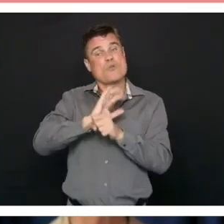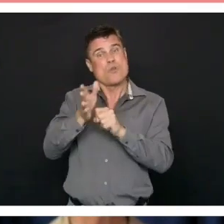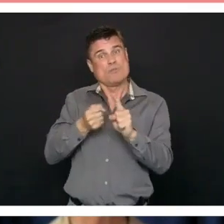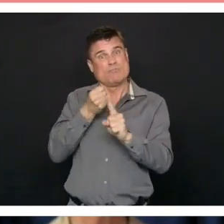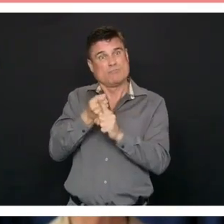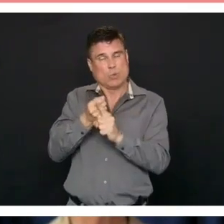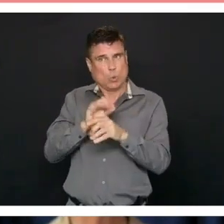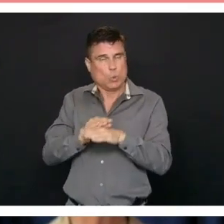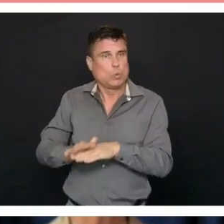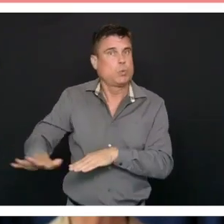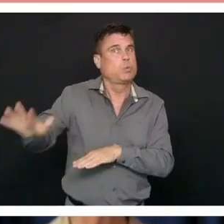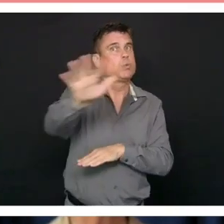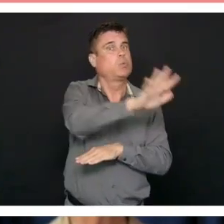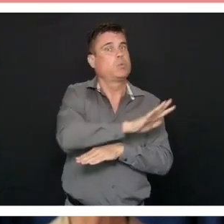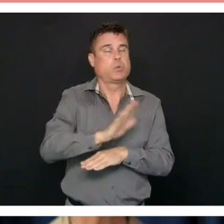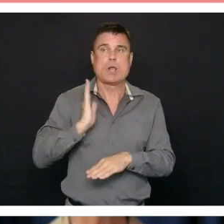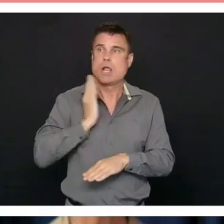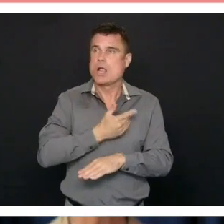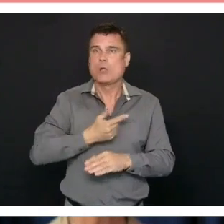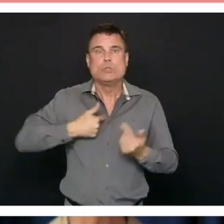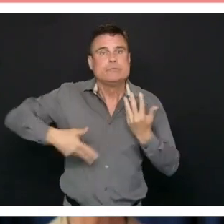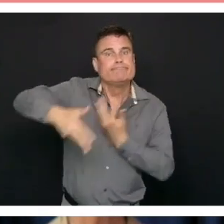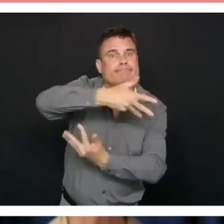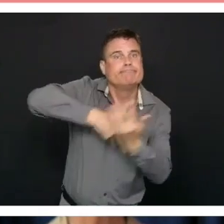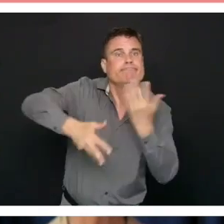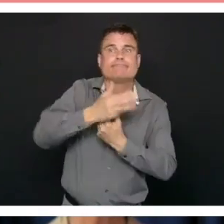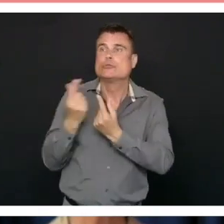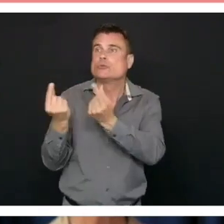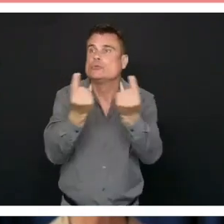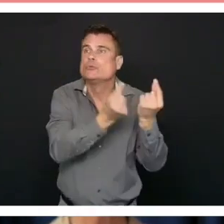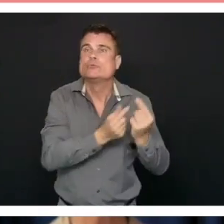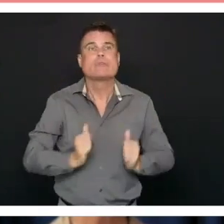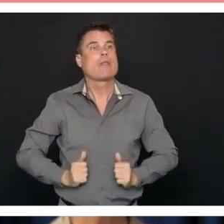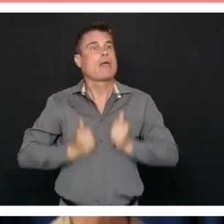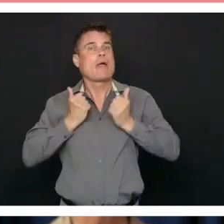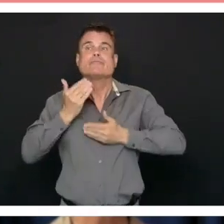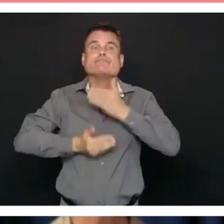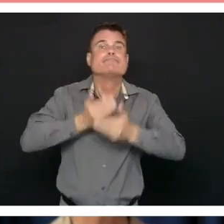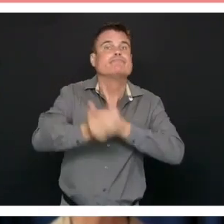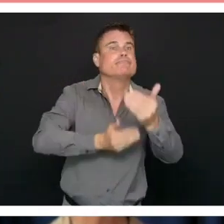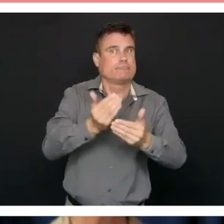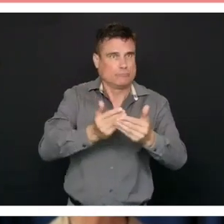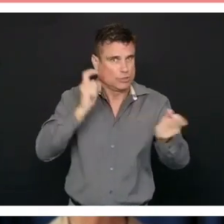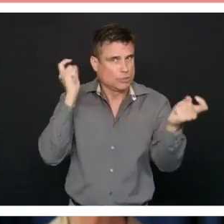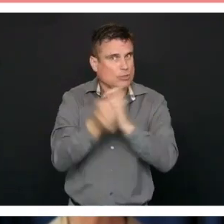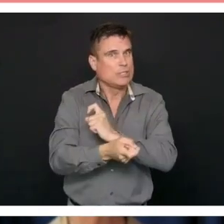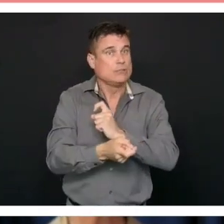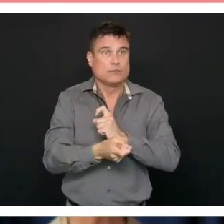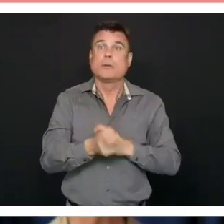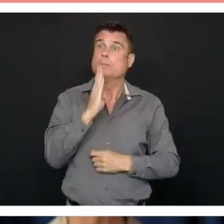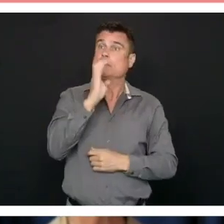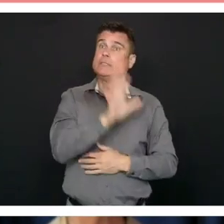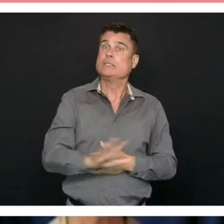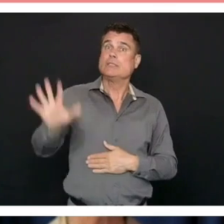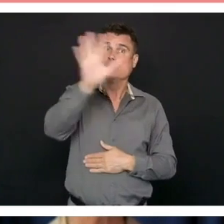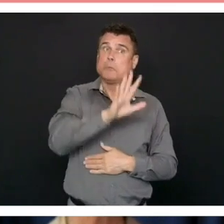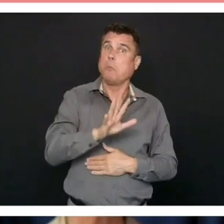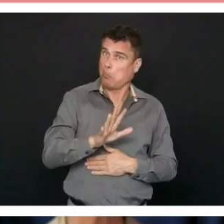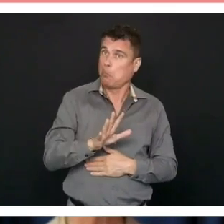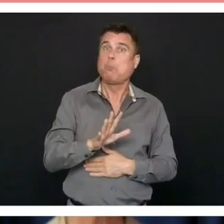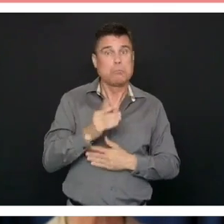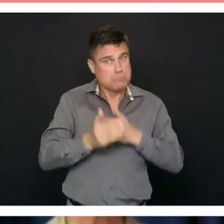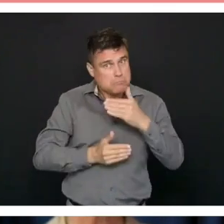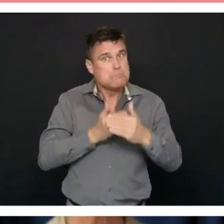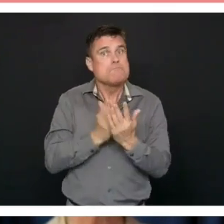We've worked hard together to flatten the curve and we've made great progress. Dr. Henry and Minister Dix have been advising us on that on a regular